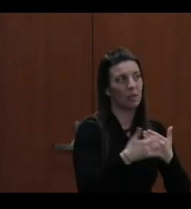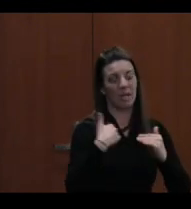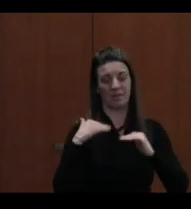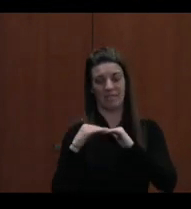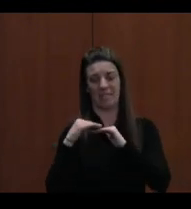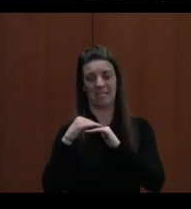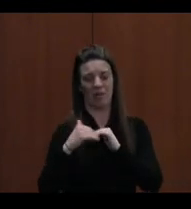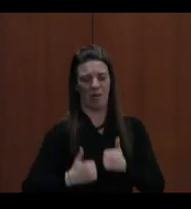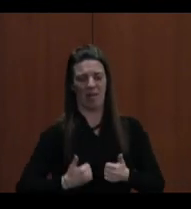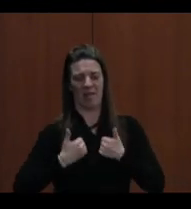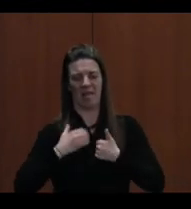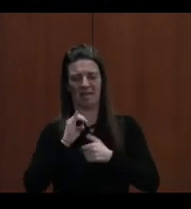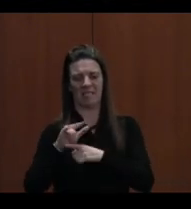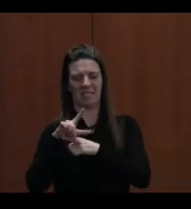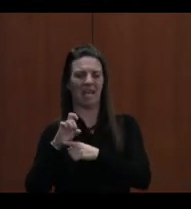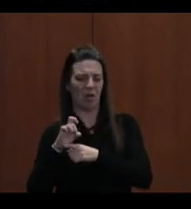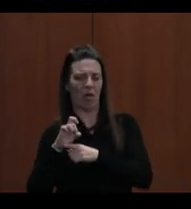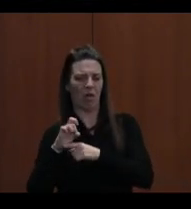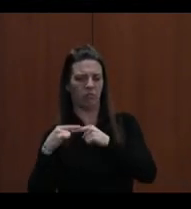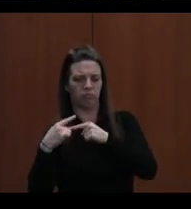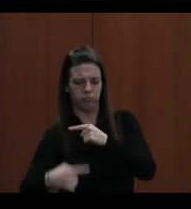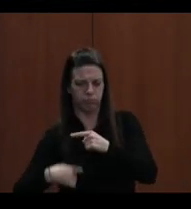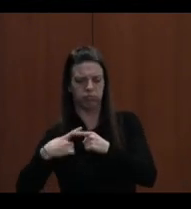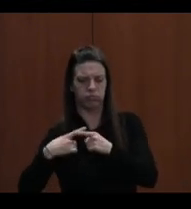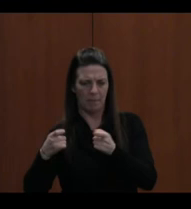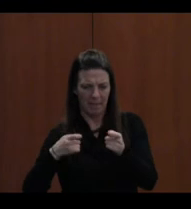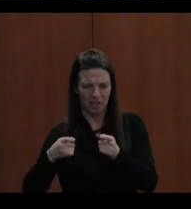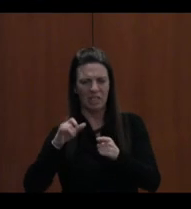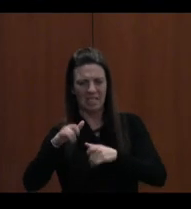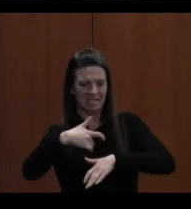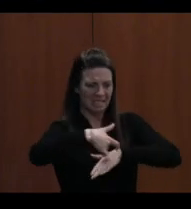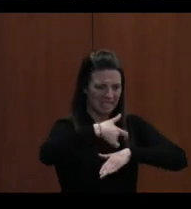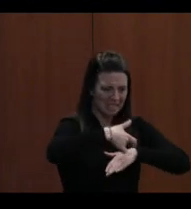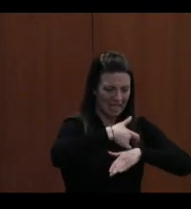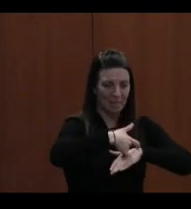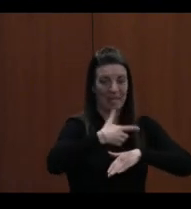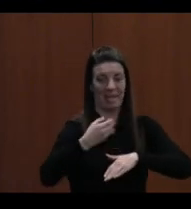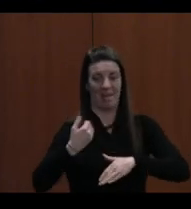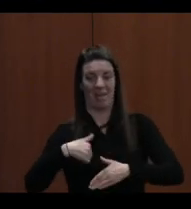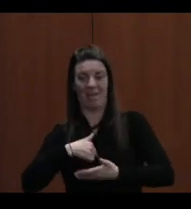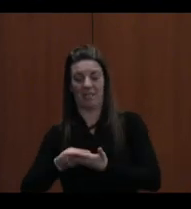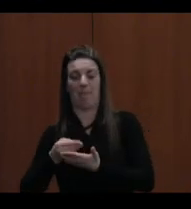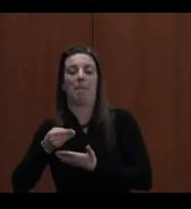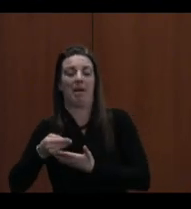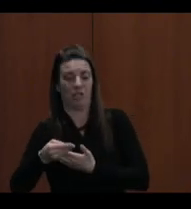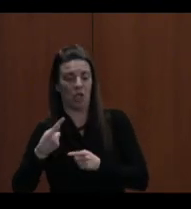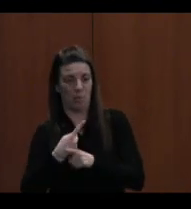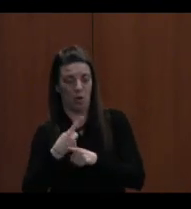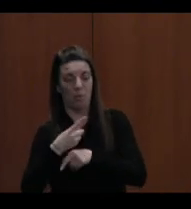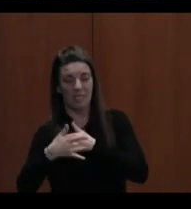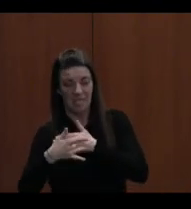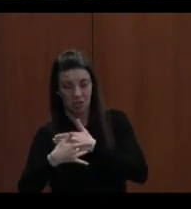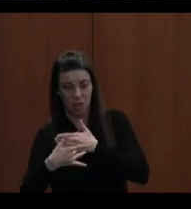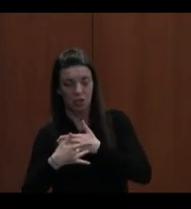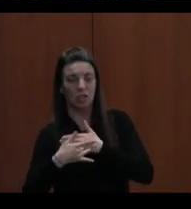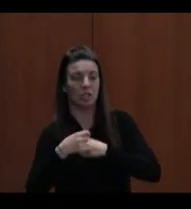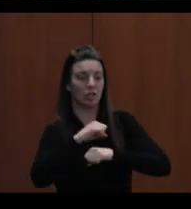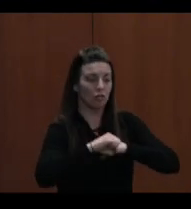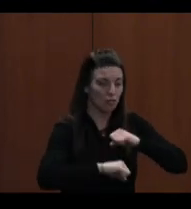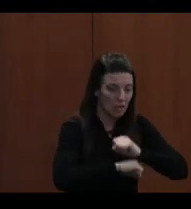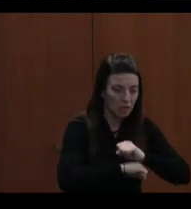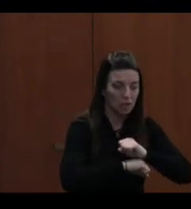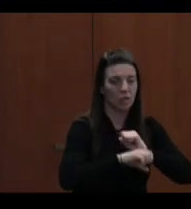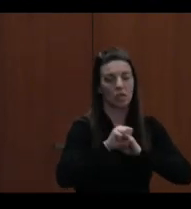which I'll mention in a minute, is really the strategic timing and the acquisition of technology solutions. Infrastructures, routers, switches,